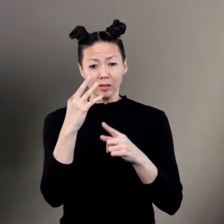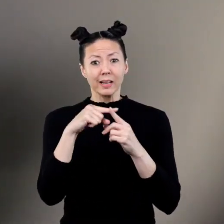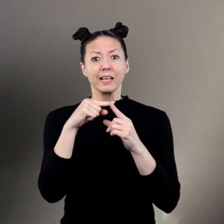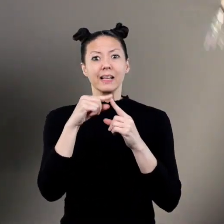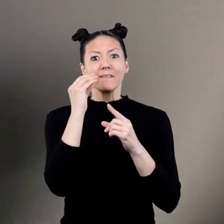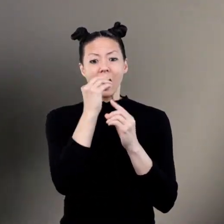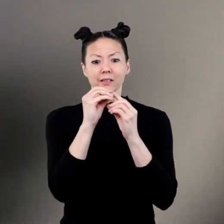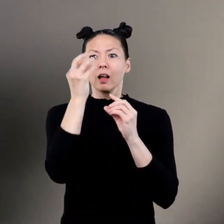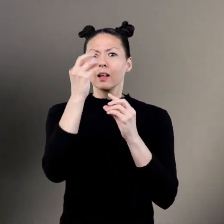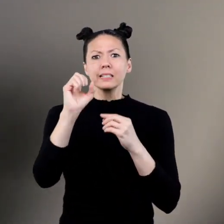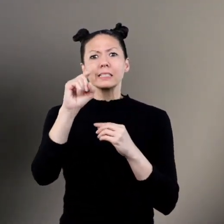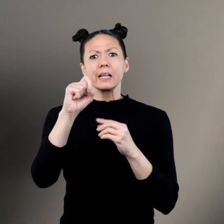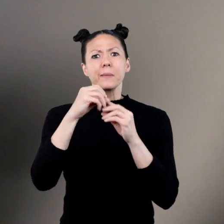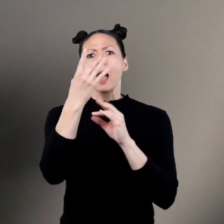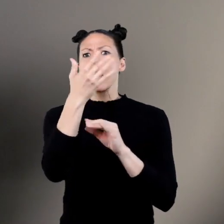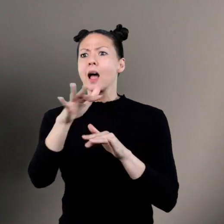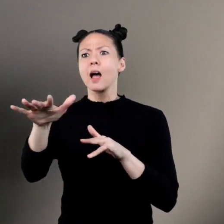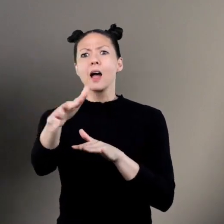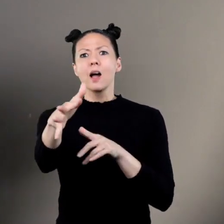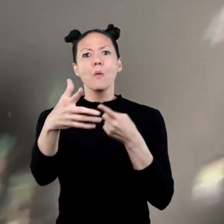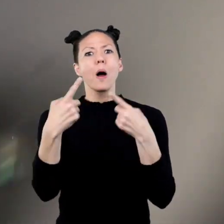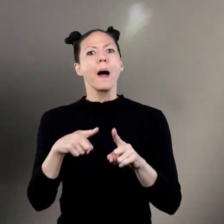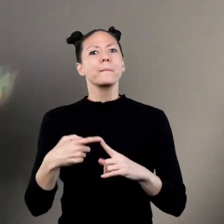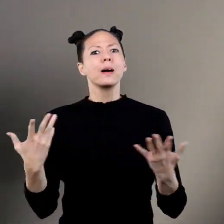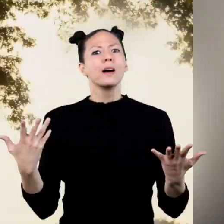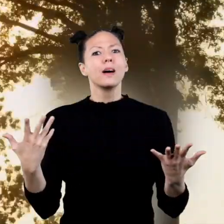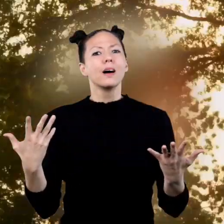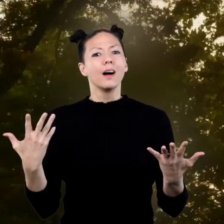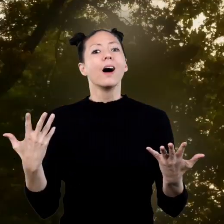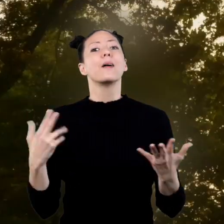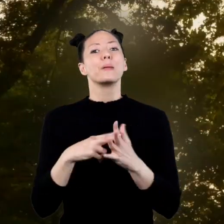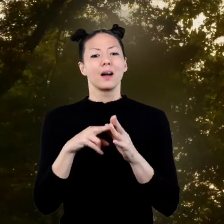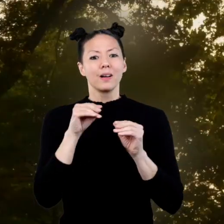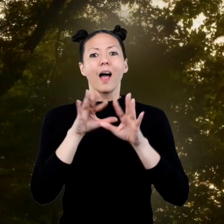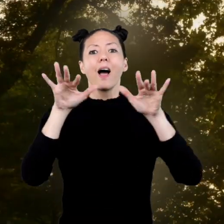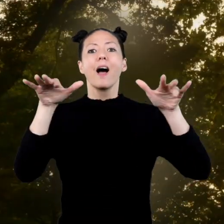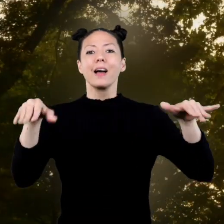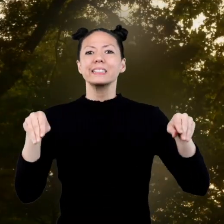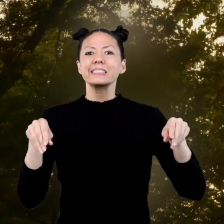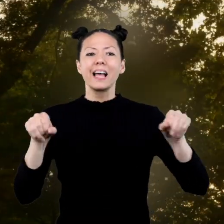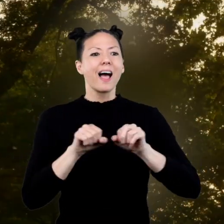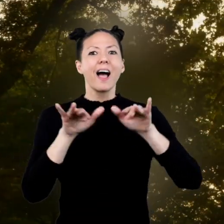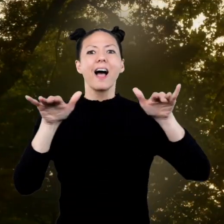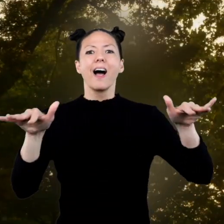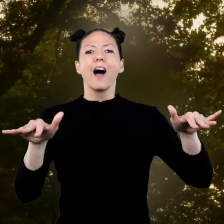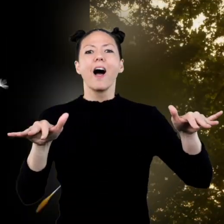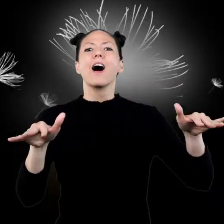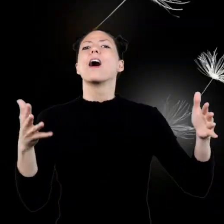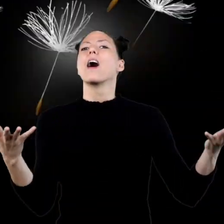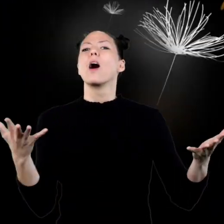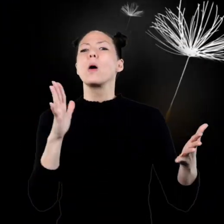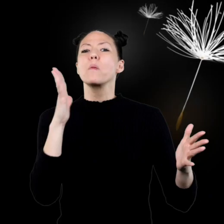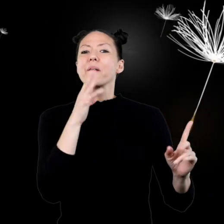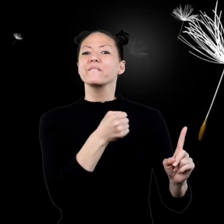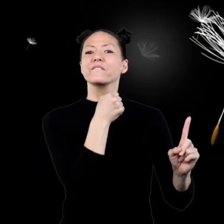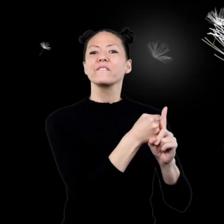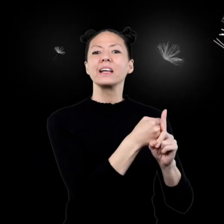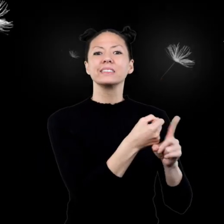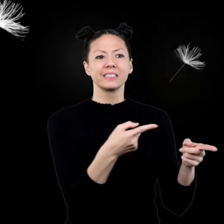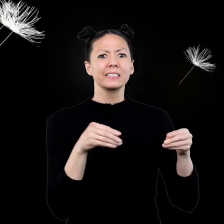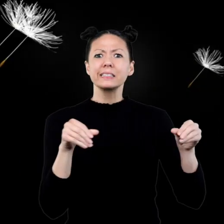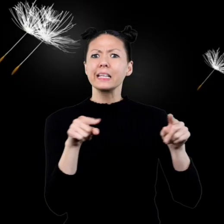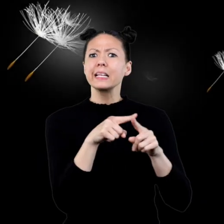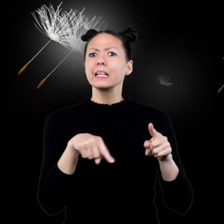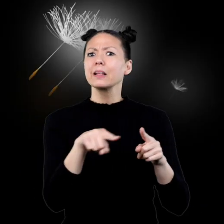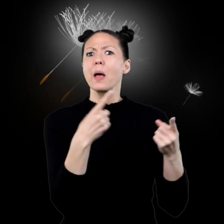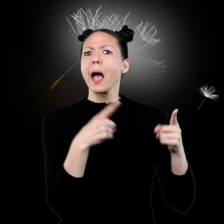it scatters seeds. The cause is the wind blowing, and the effect is the scattering of seeds. Well, what is the